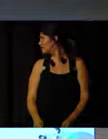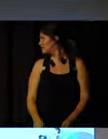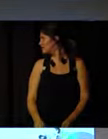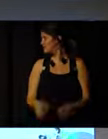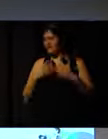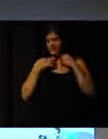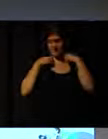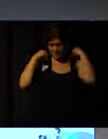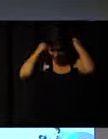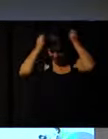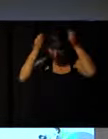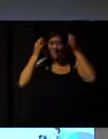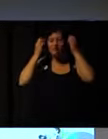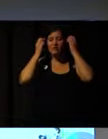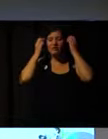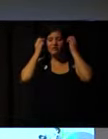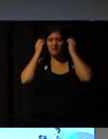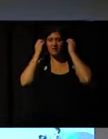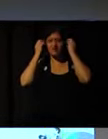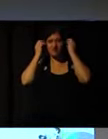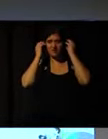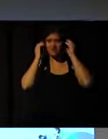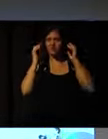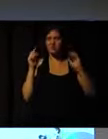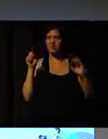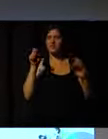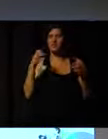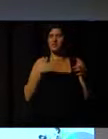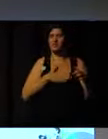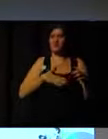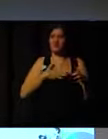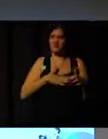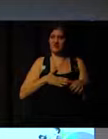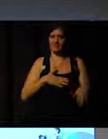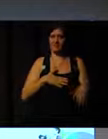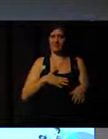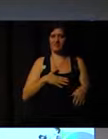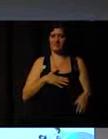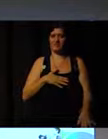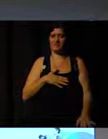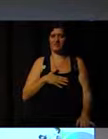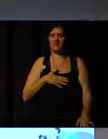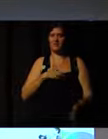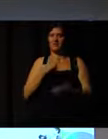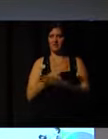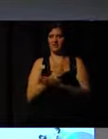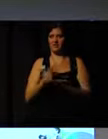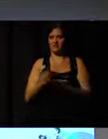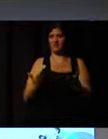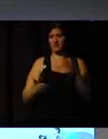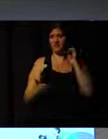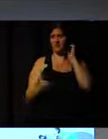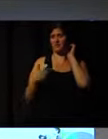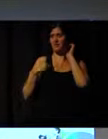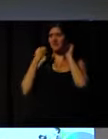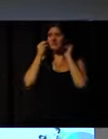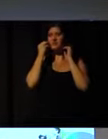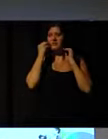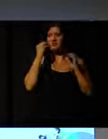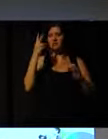Do you want me to try and make a start on that? Just from looking at the experience of London 2012,